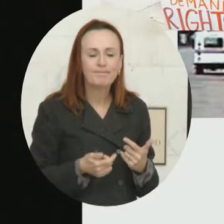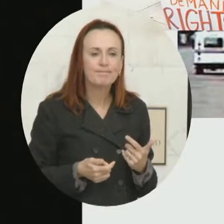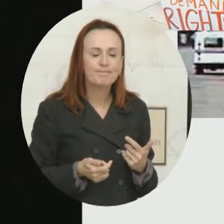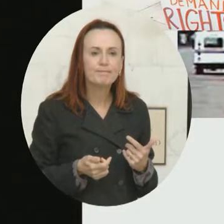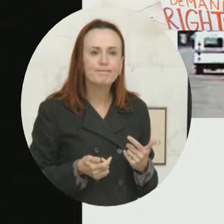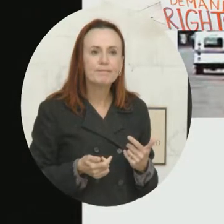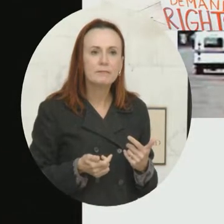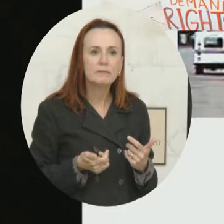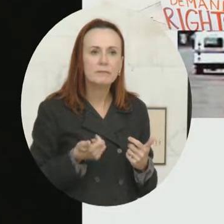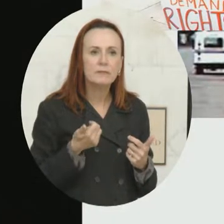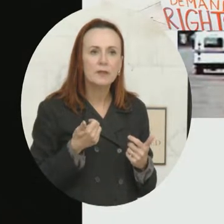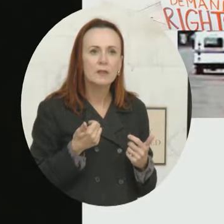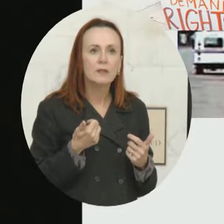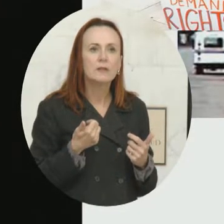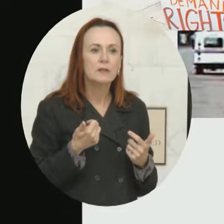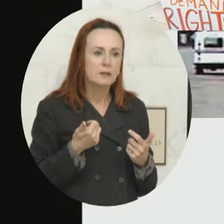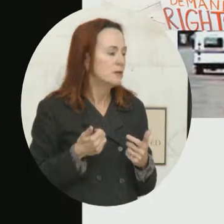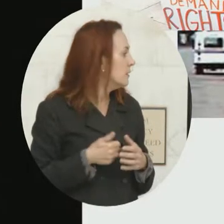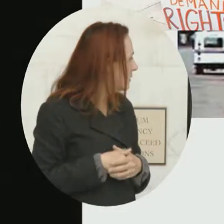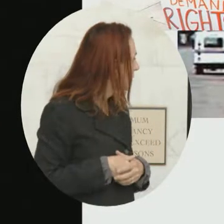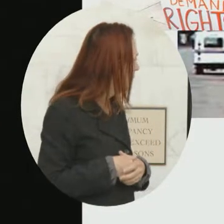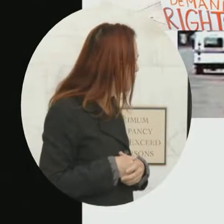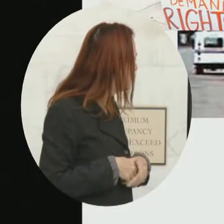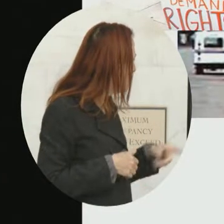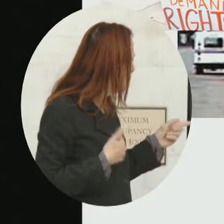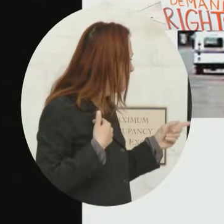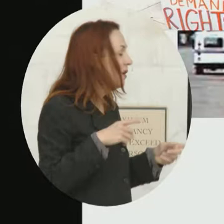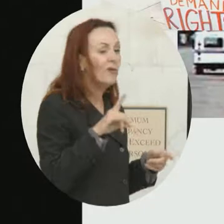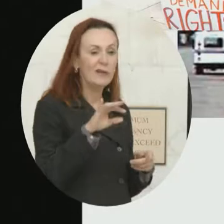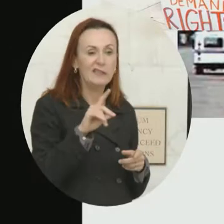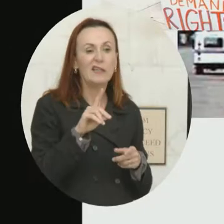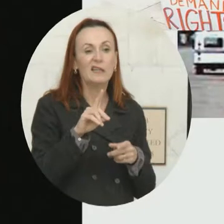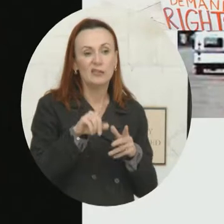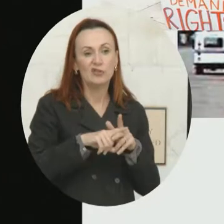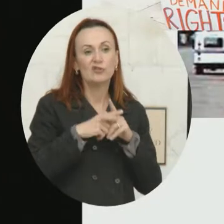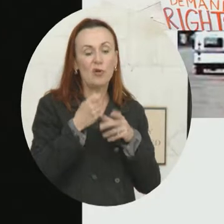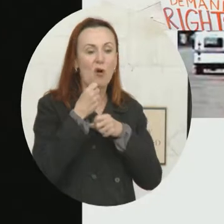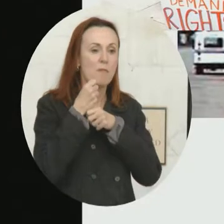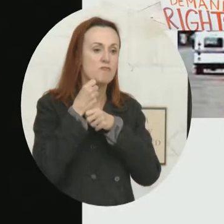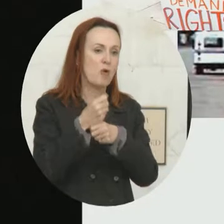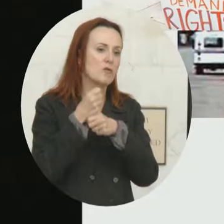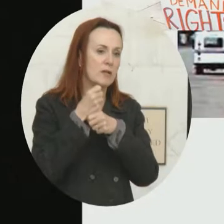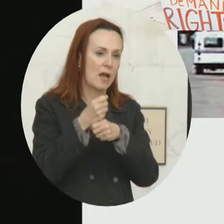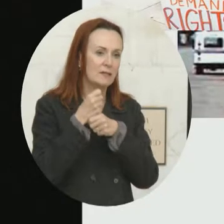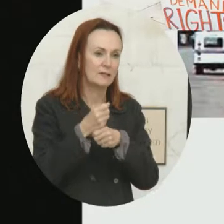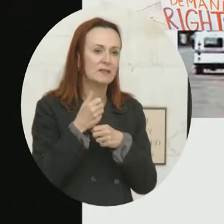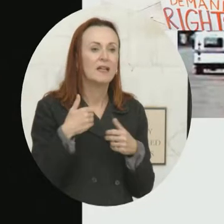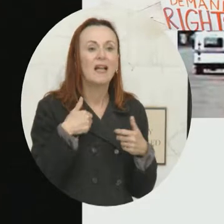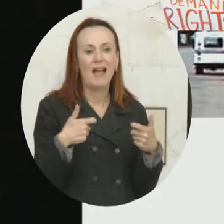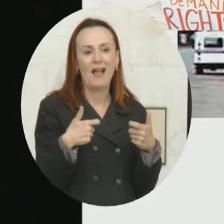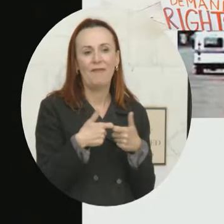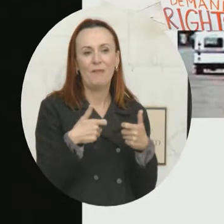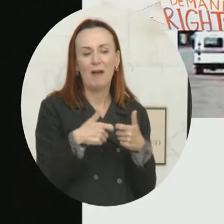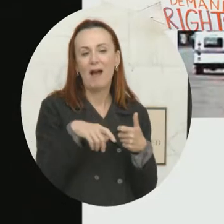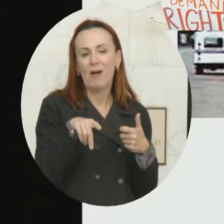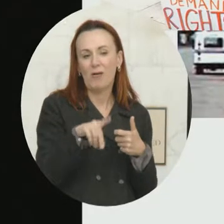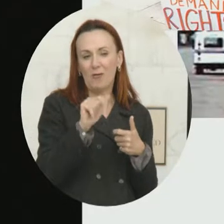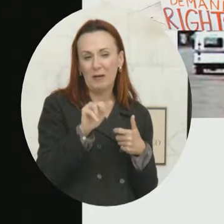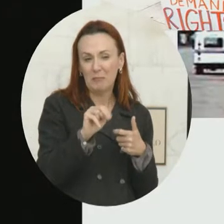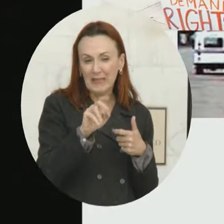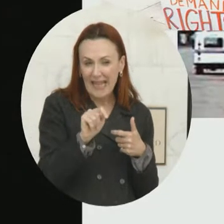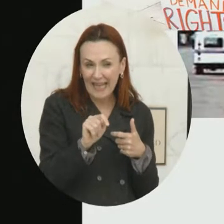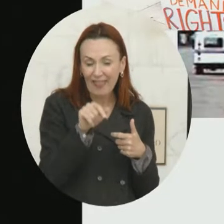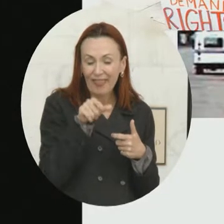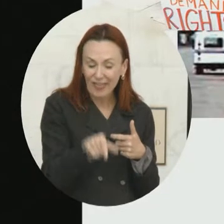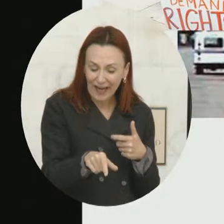trying to make a better way. You can see we started protesting on that. We even had a power plant down there. That PG&E was there that